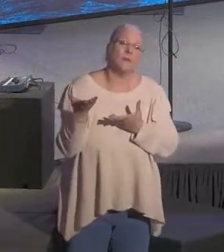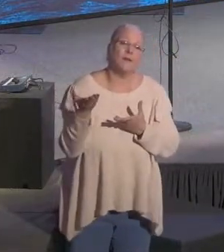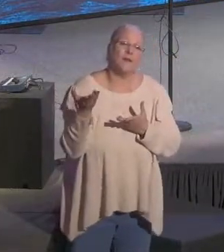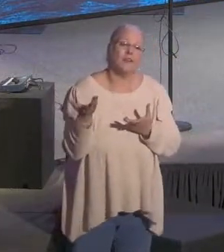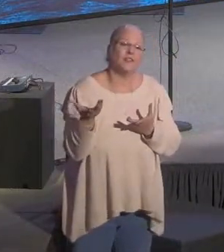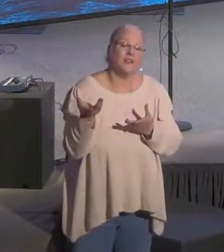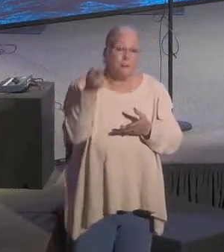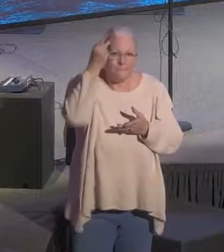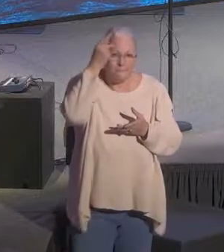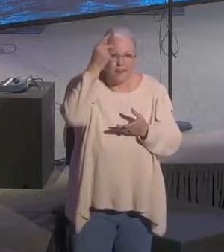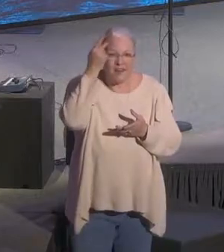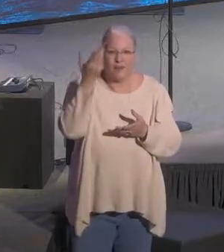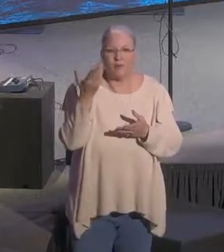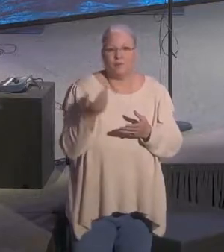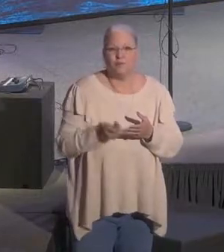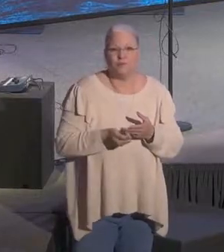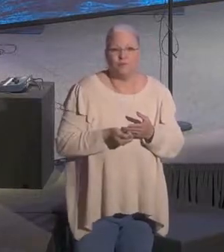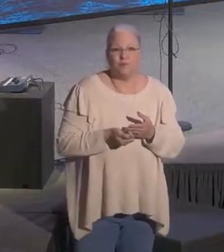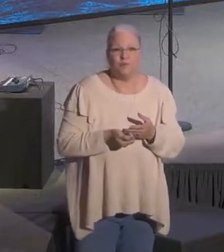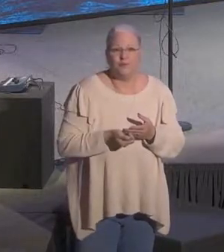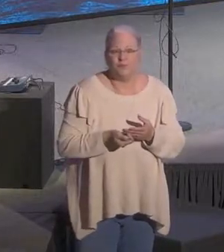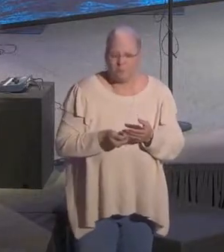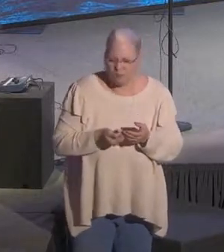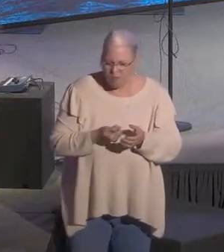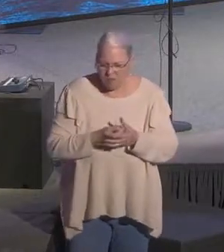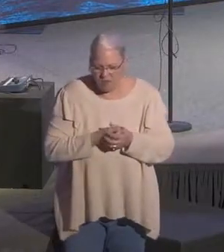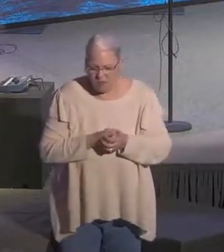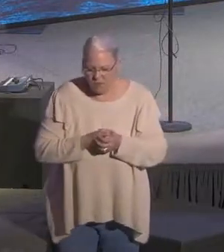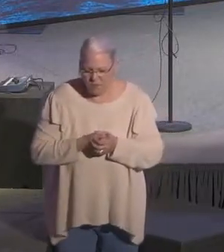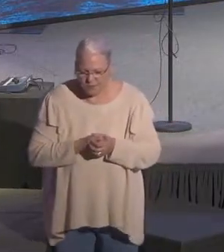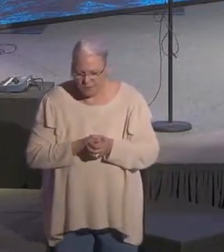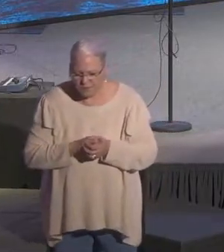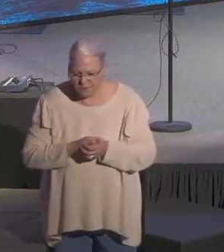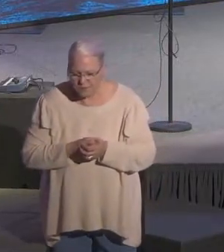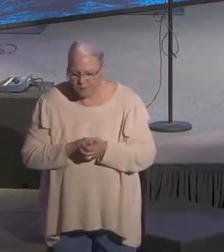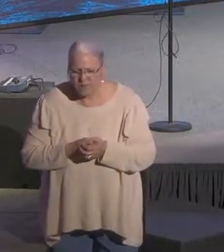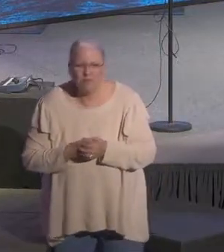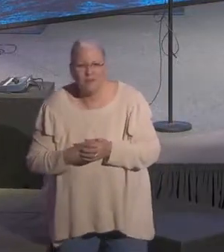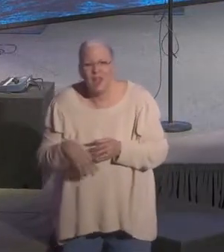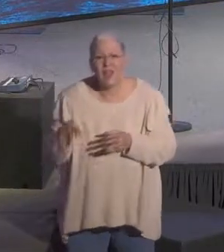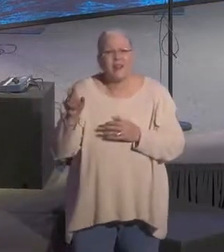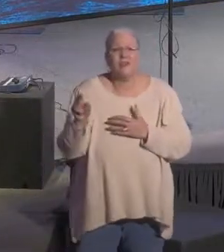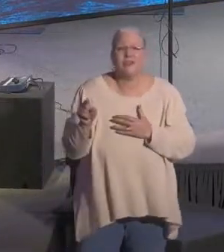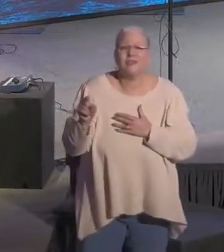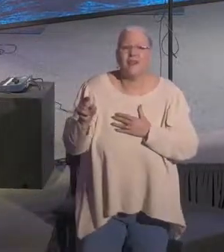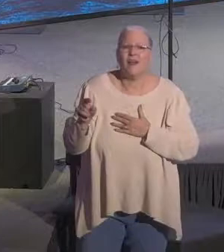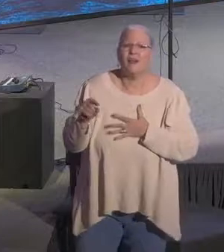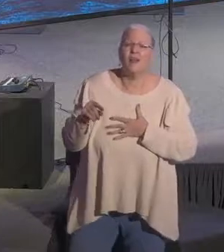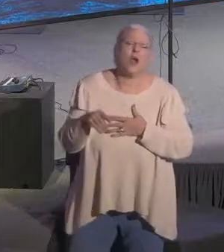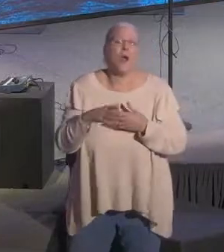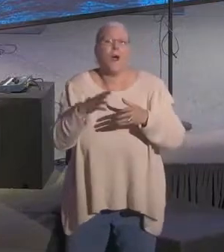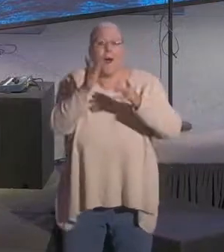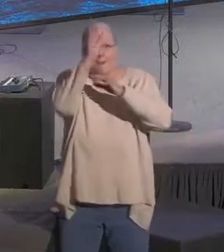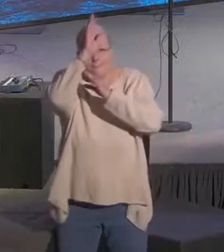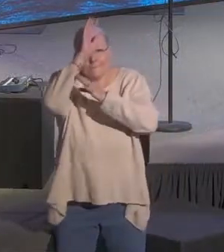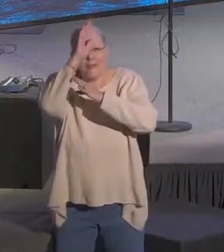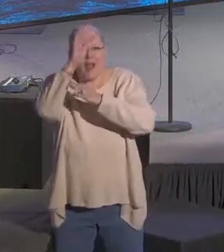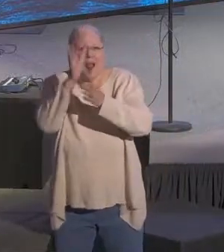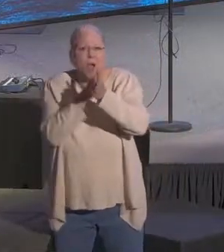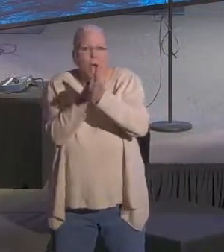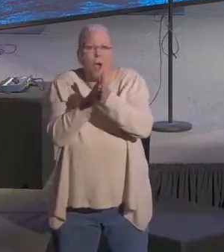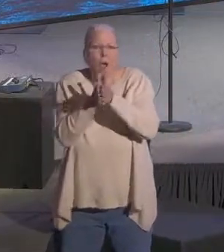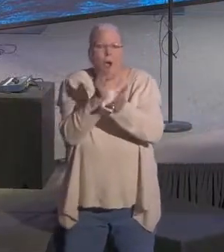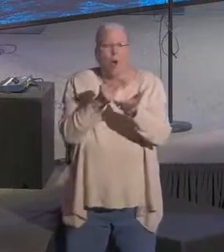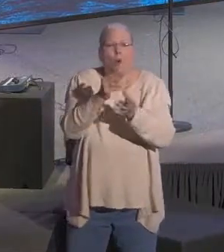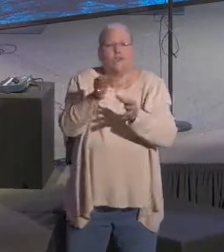the Apostle Peter, this same guy that just had the conversation with Jesus and it was there on Pentecost that the Holy Spirit